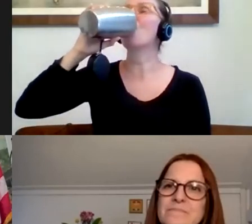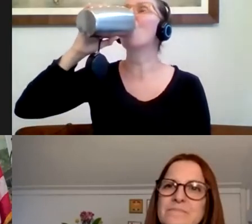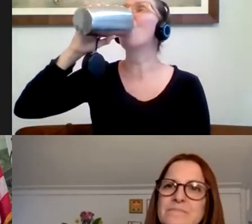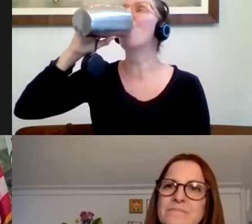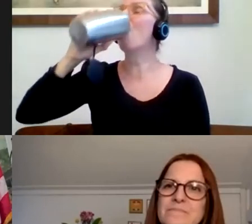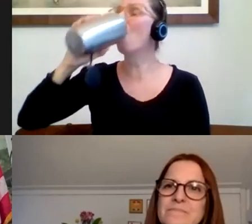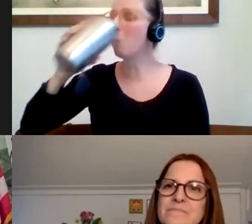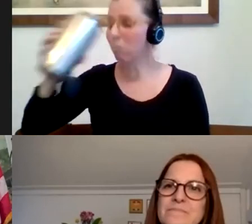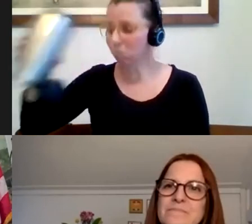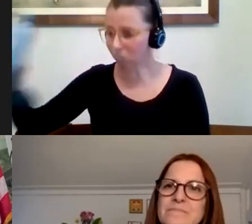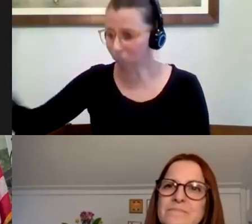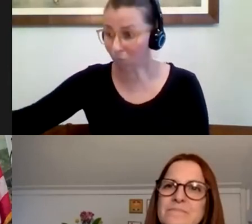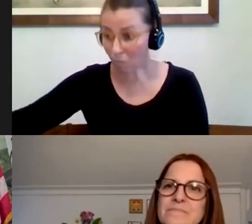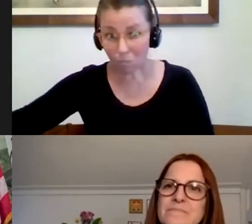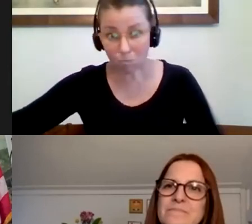Hi, can you hear me now?